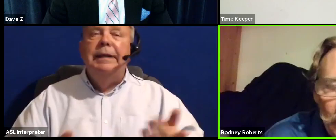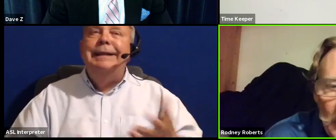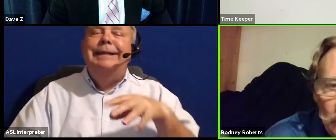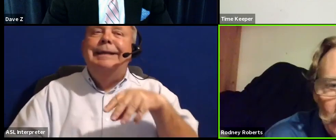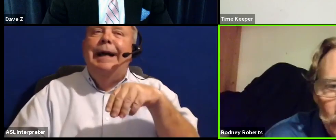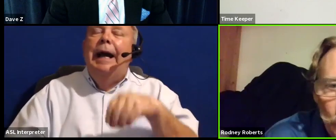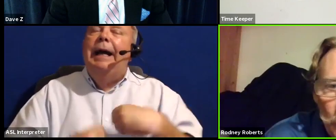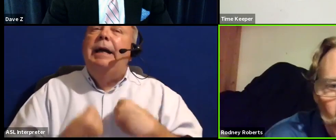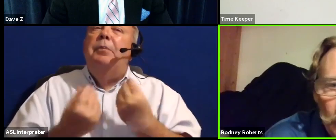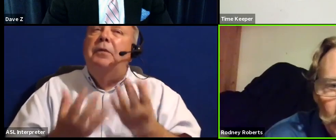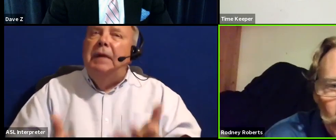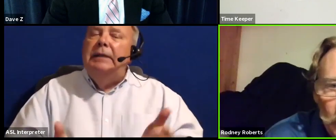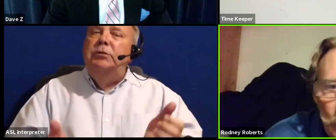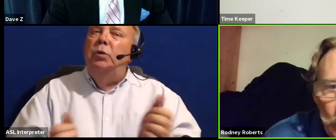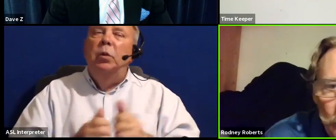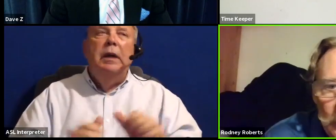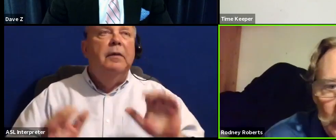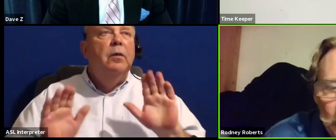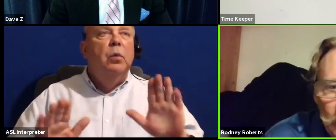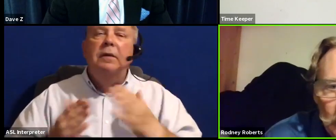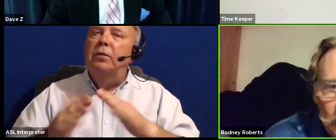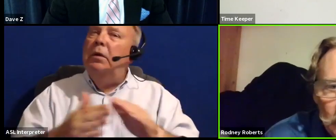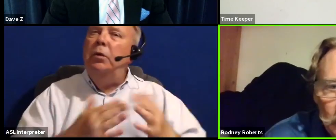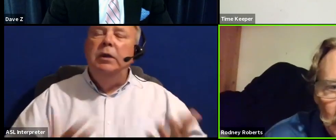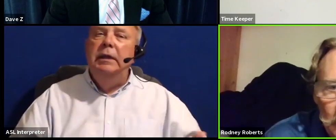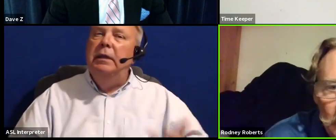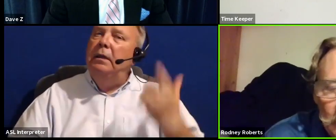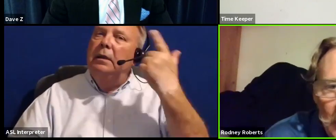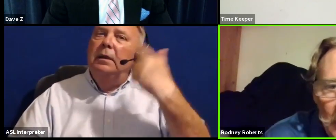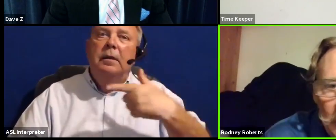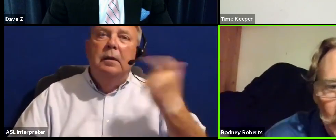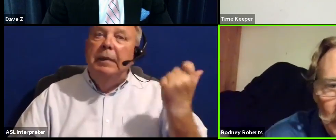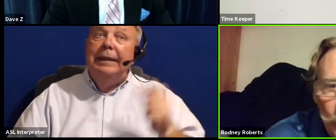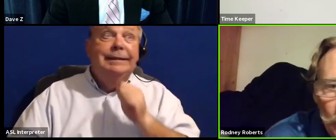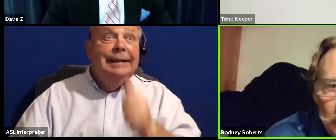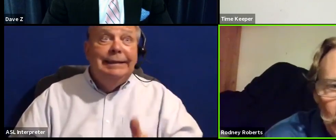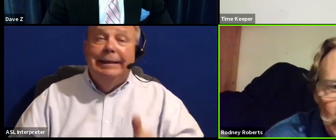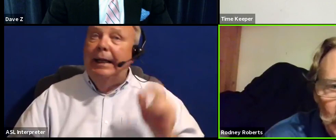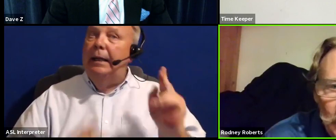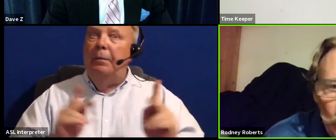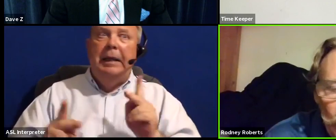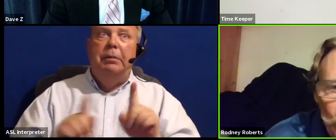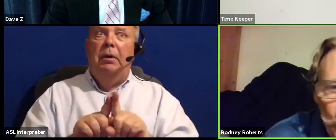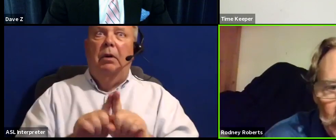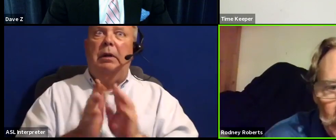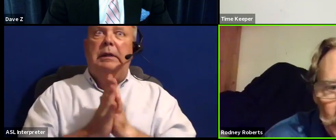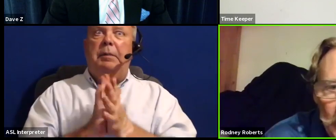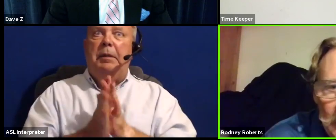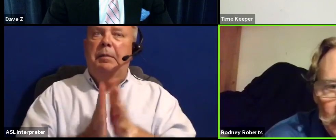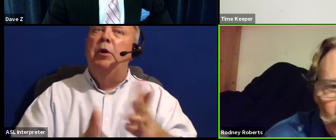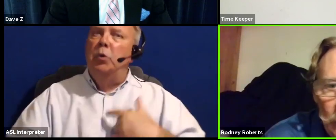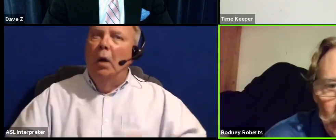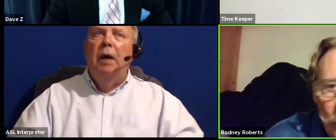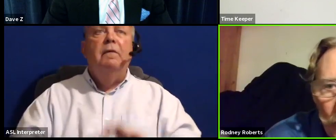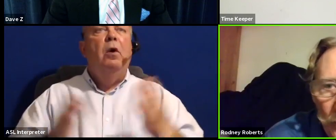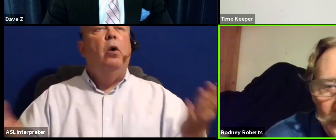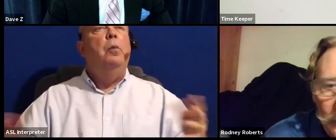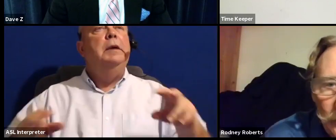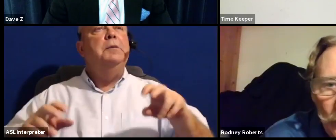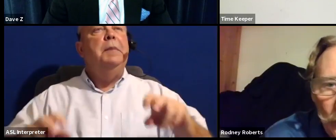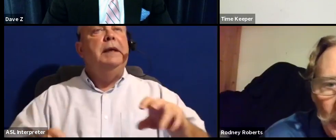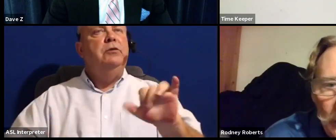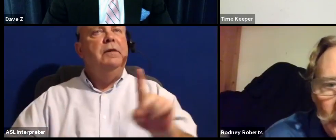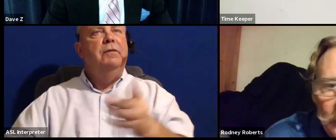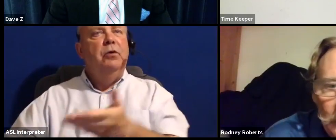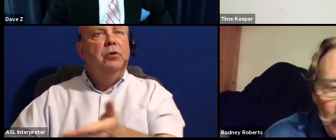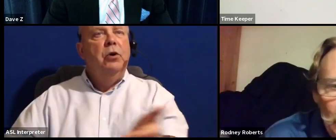you know, it provides you with a wonderful community because it's not people on top of people. You have open space, you have a yard that